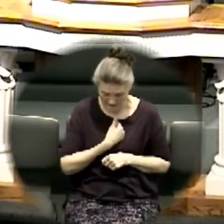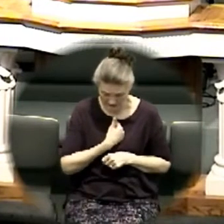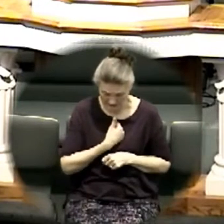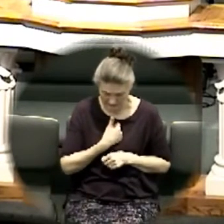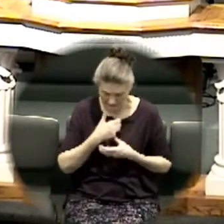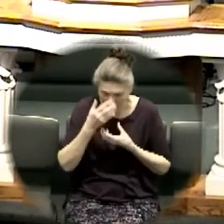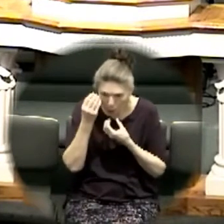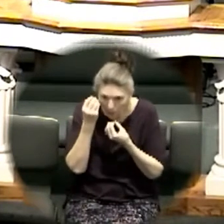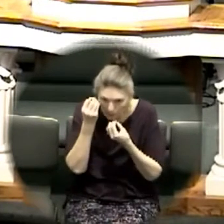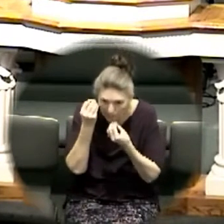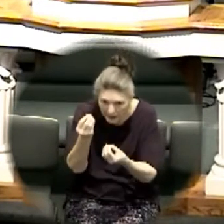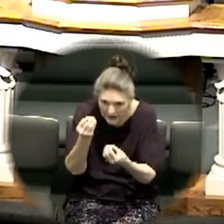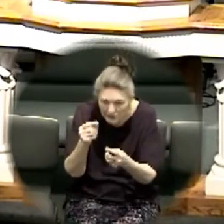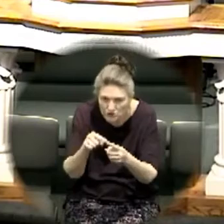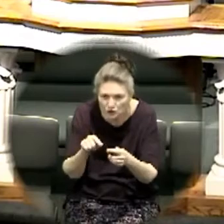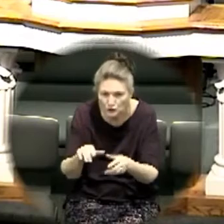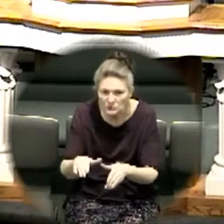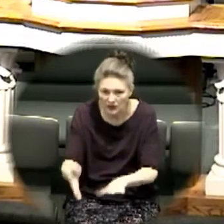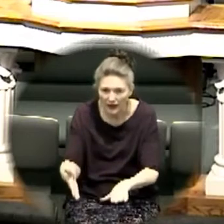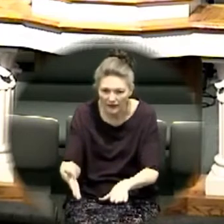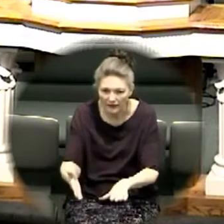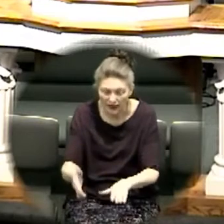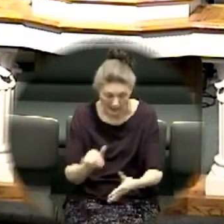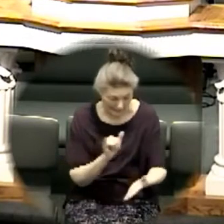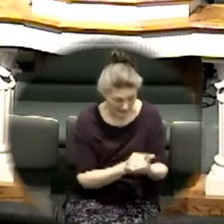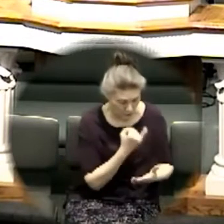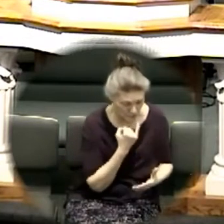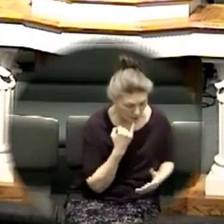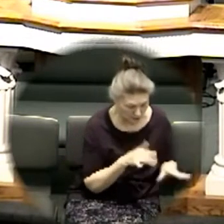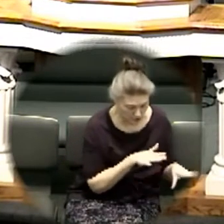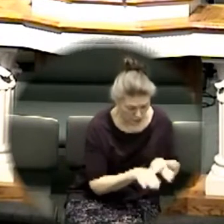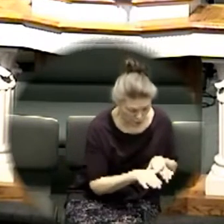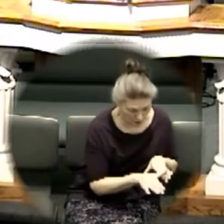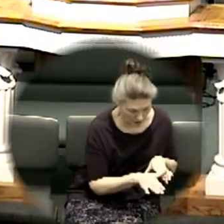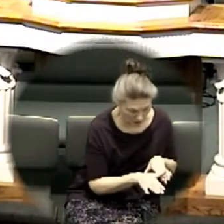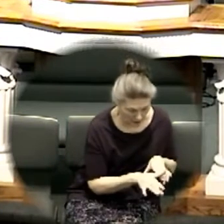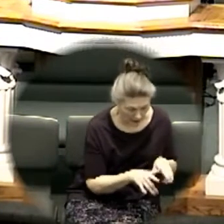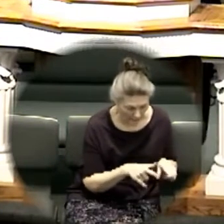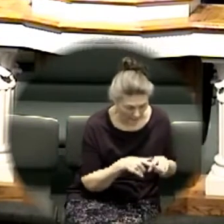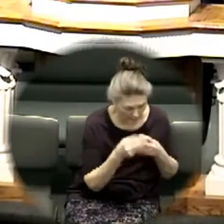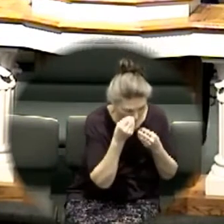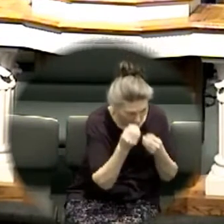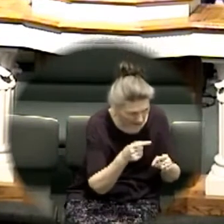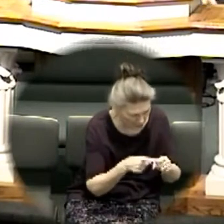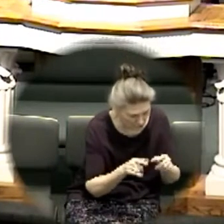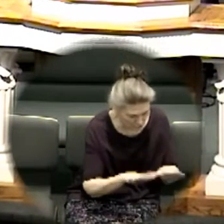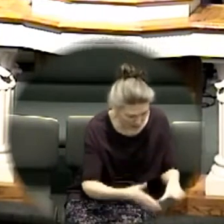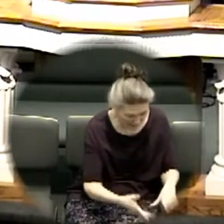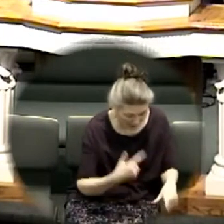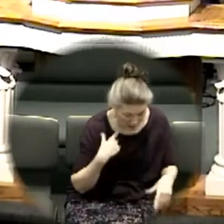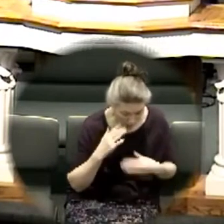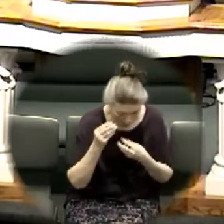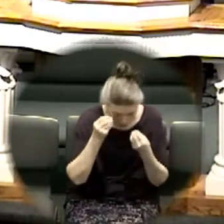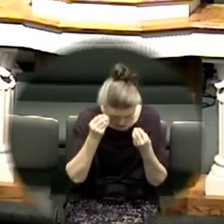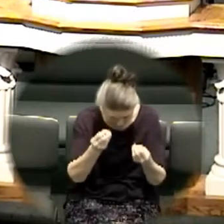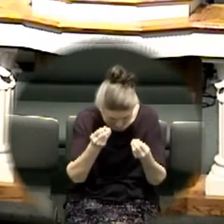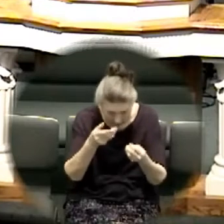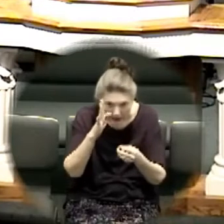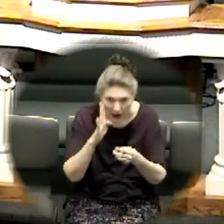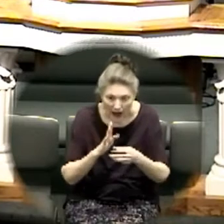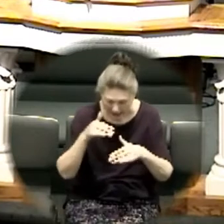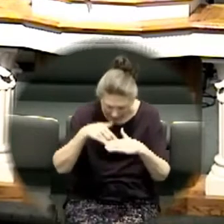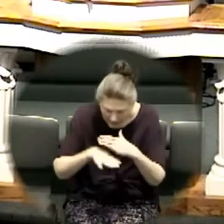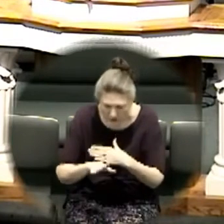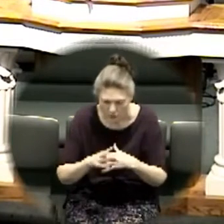was doing the priesthood they were being obedient unto death they were saying I will obey God and step